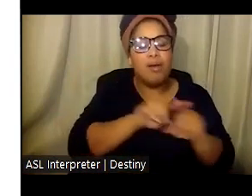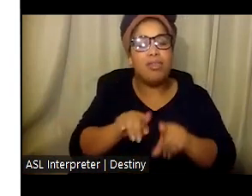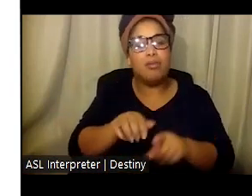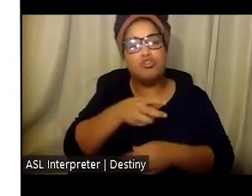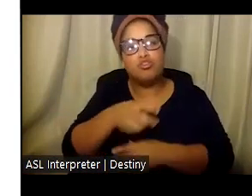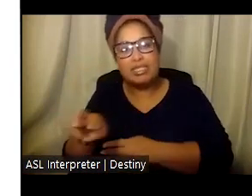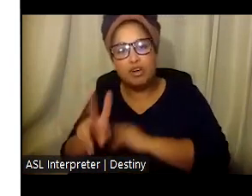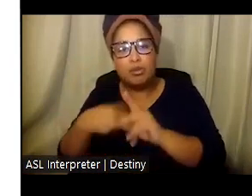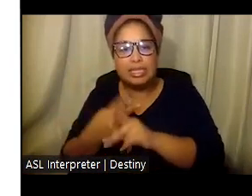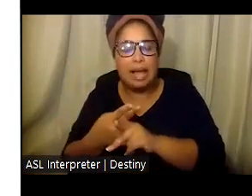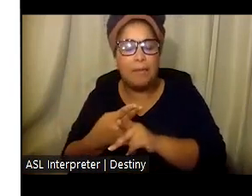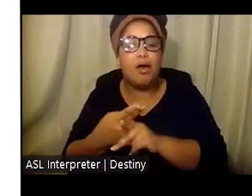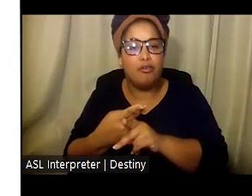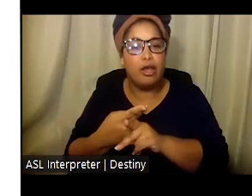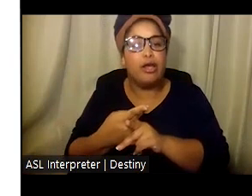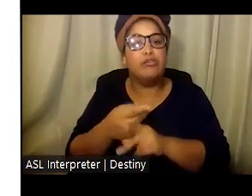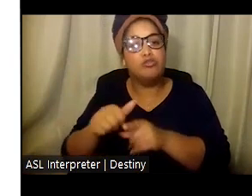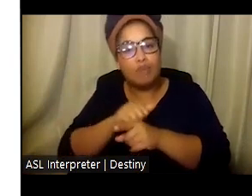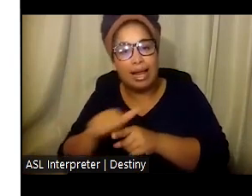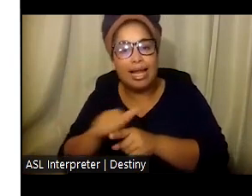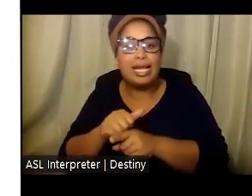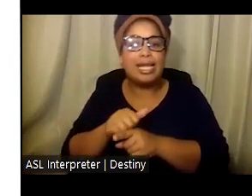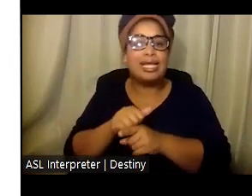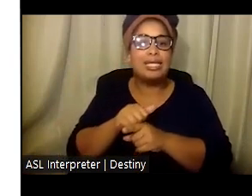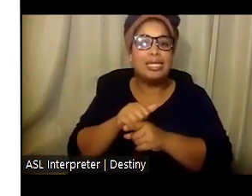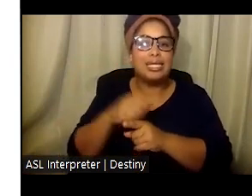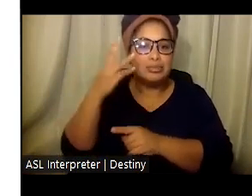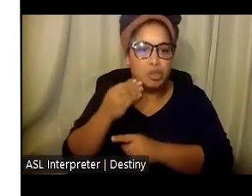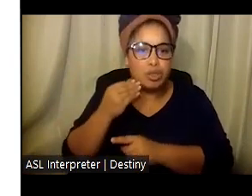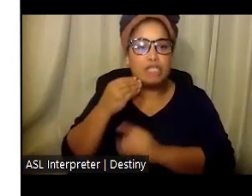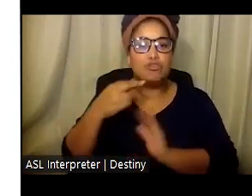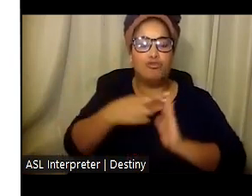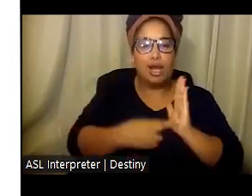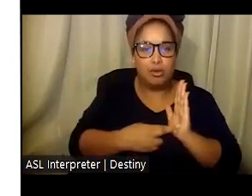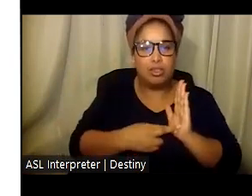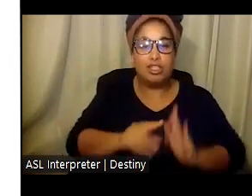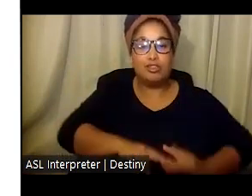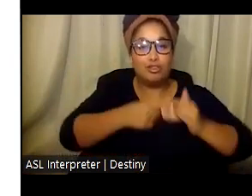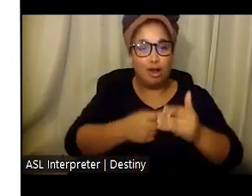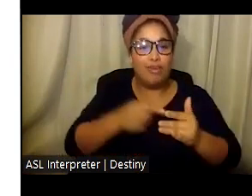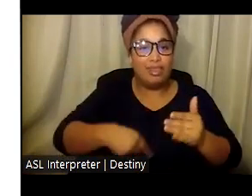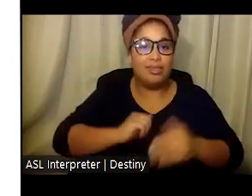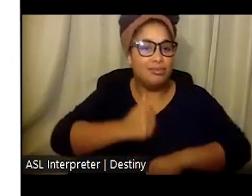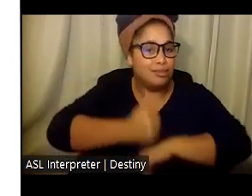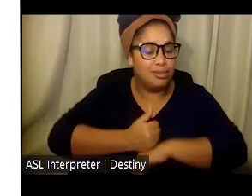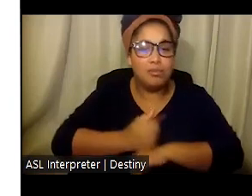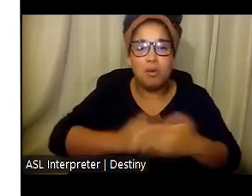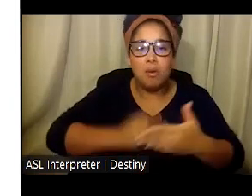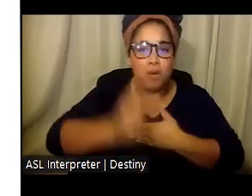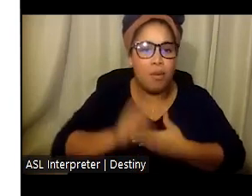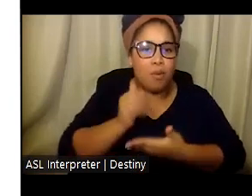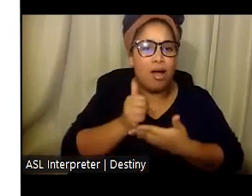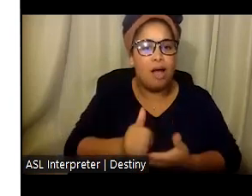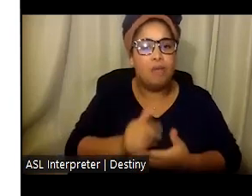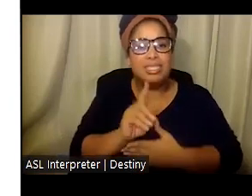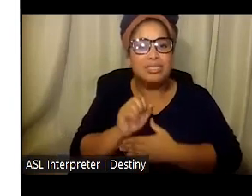experience, and records. Rollout of this initiative will include future outreach to DSPs to help get the word